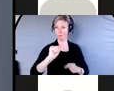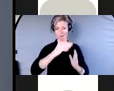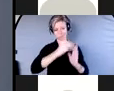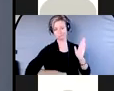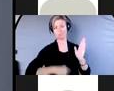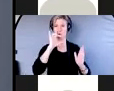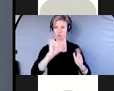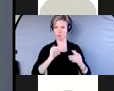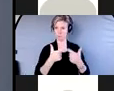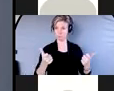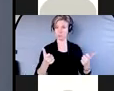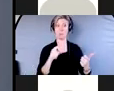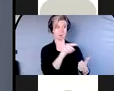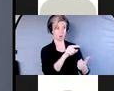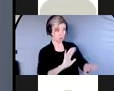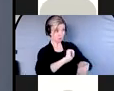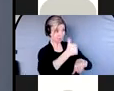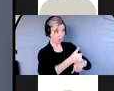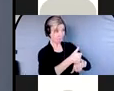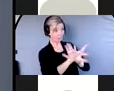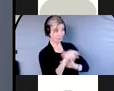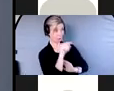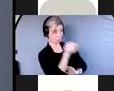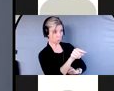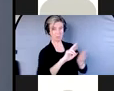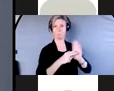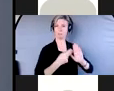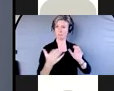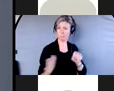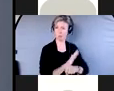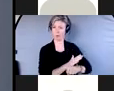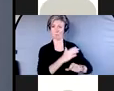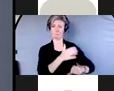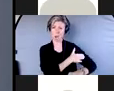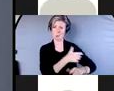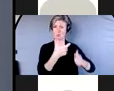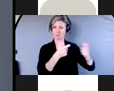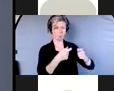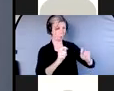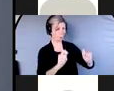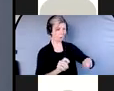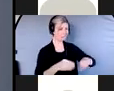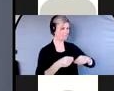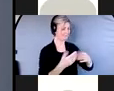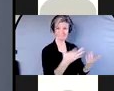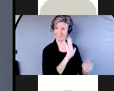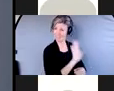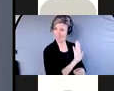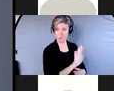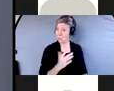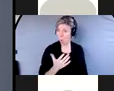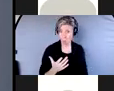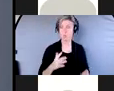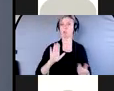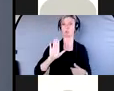money. It doesn't give them total control. They could maybe manage some parts of your assets, but it doesn't